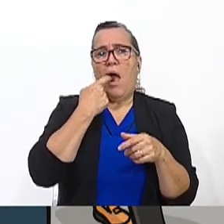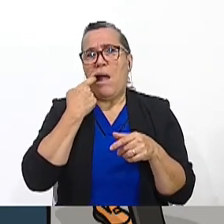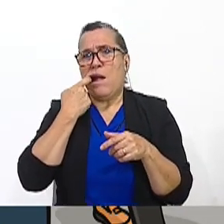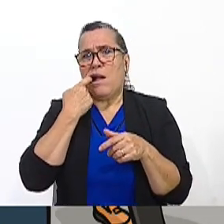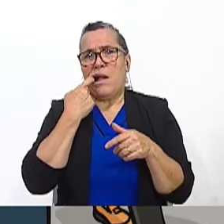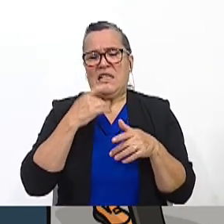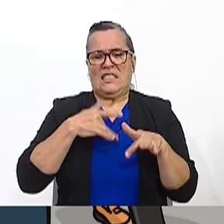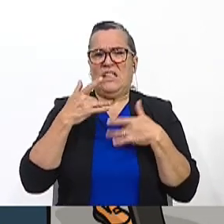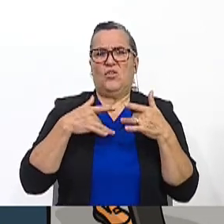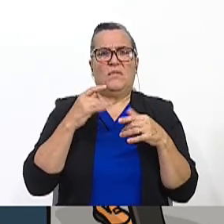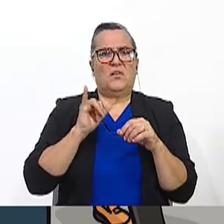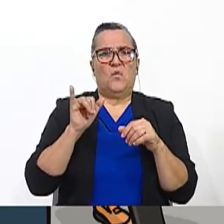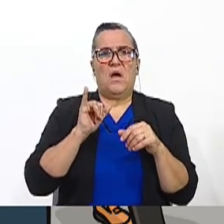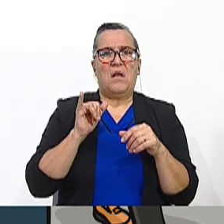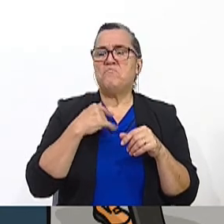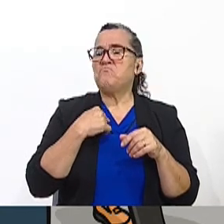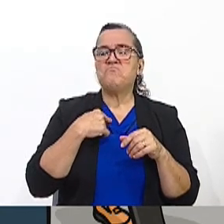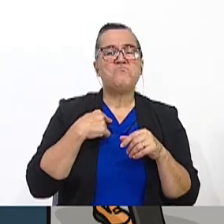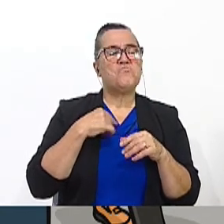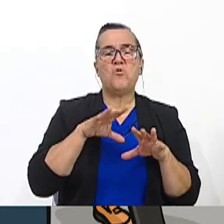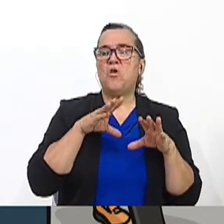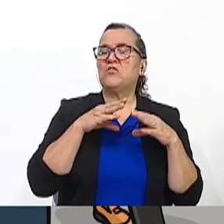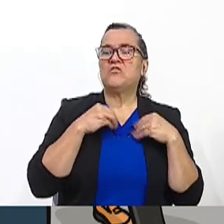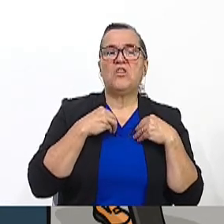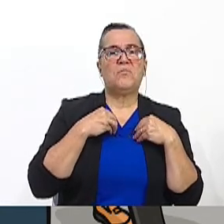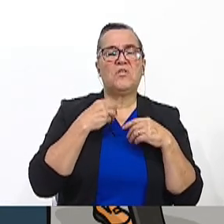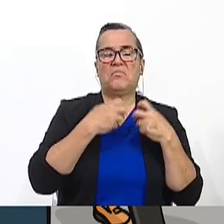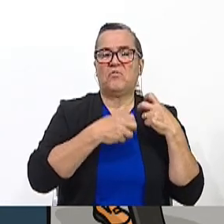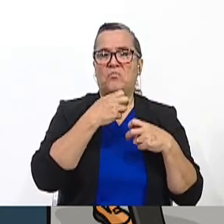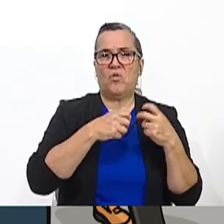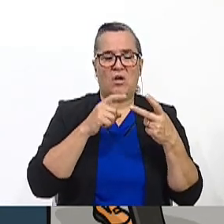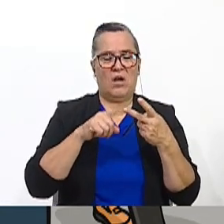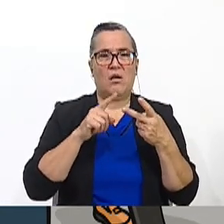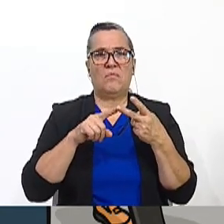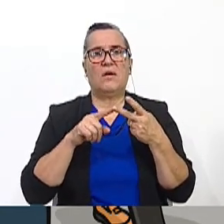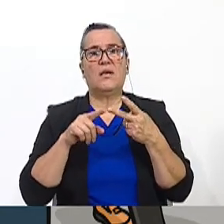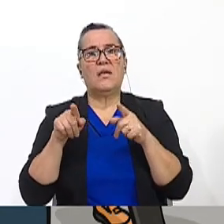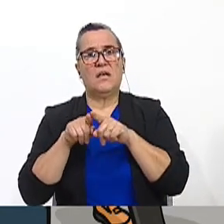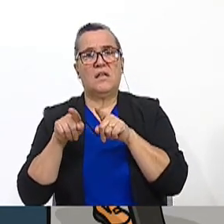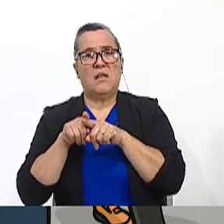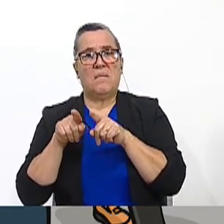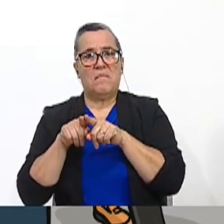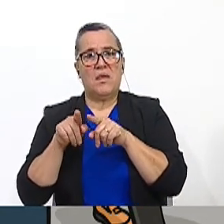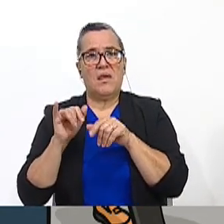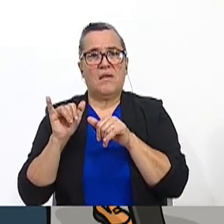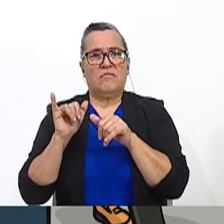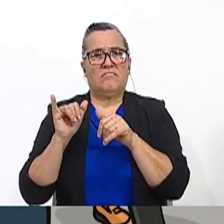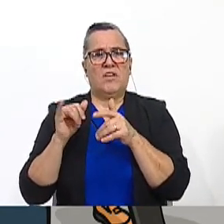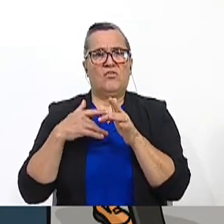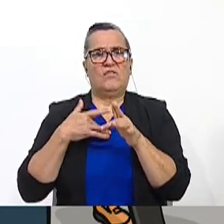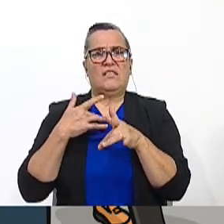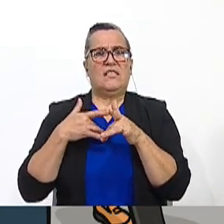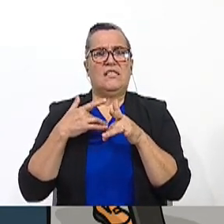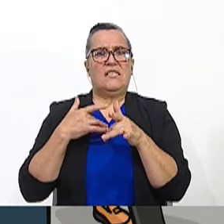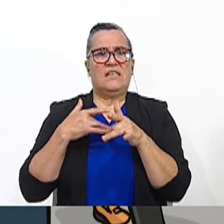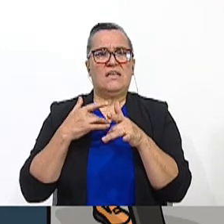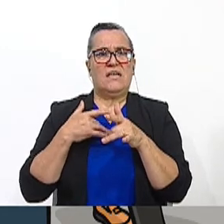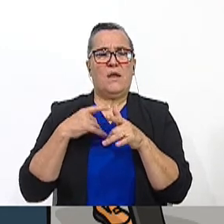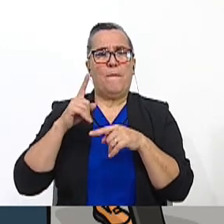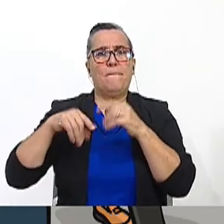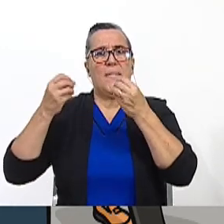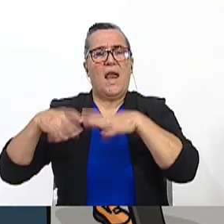the same ones. Given that nobody admits the problem and everybody says that something they can easily control.